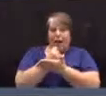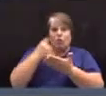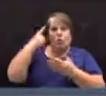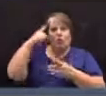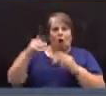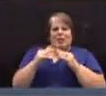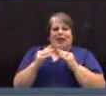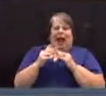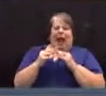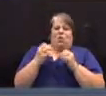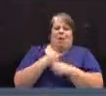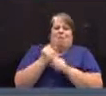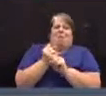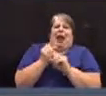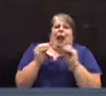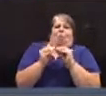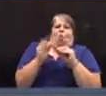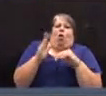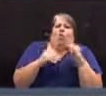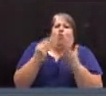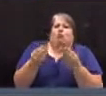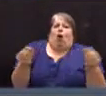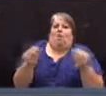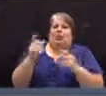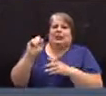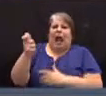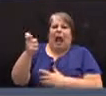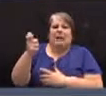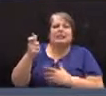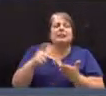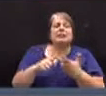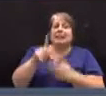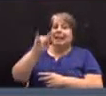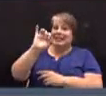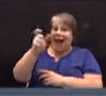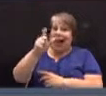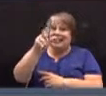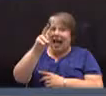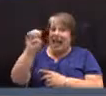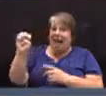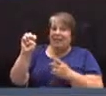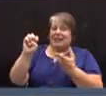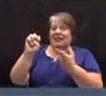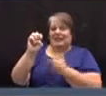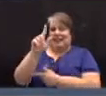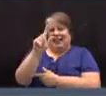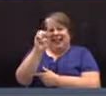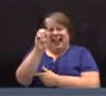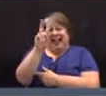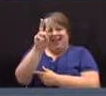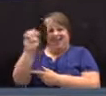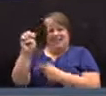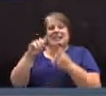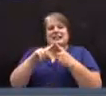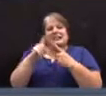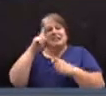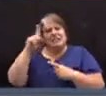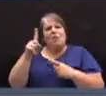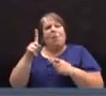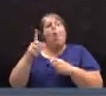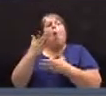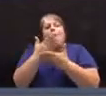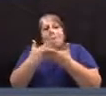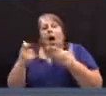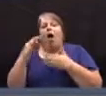made up of more than just property taxes, and the tax levy is the property tax portion. It's the vast majority of our revenue, but it's not the